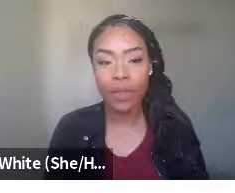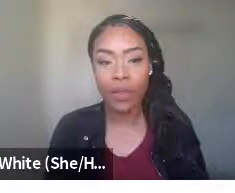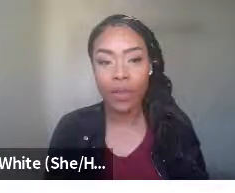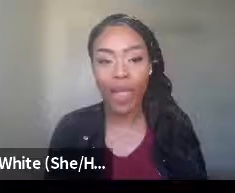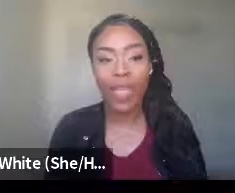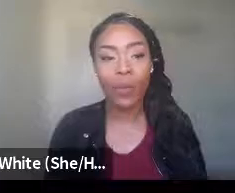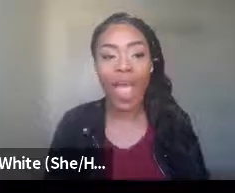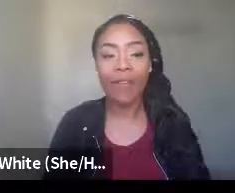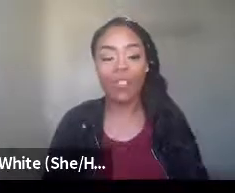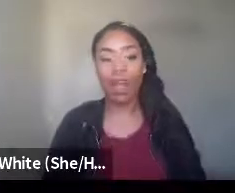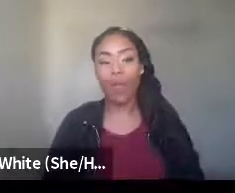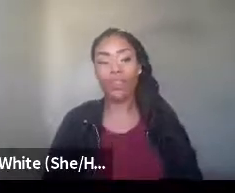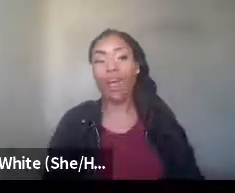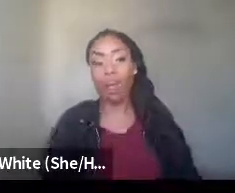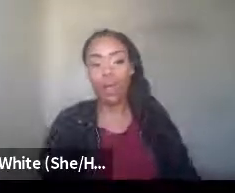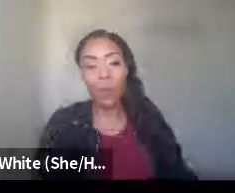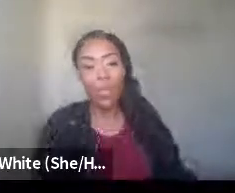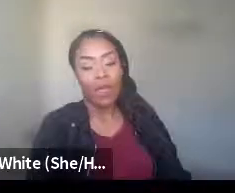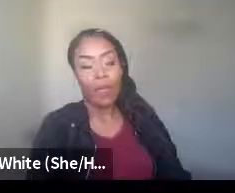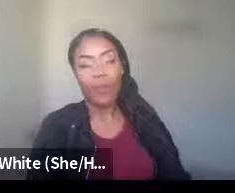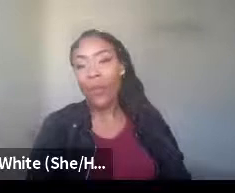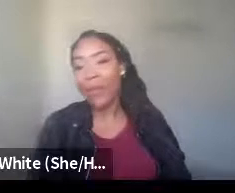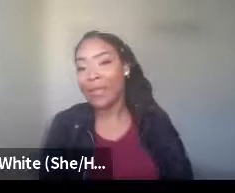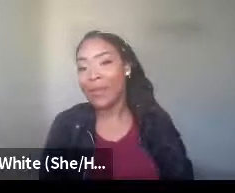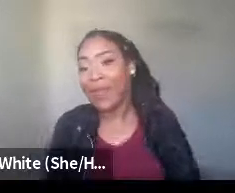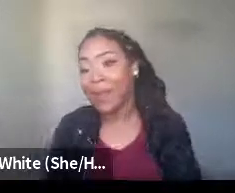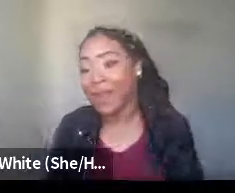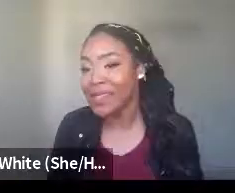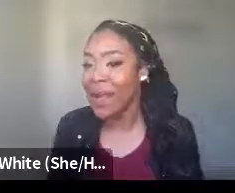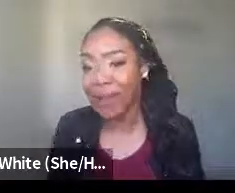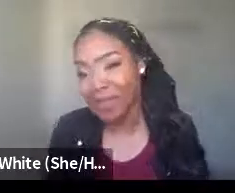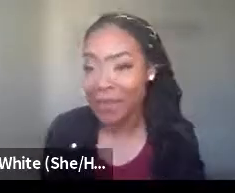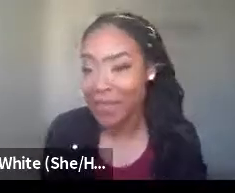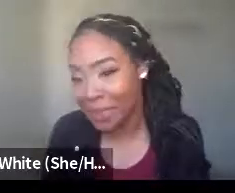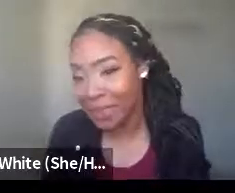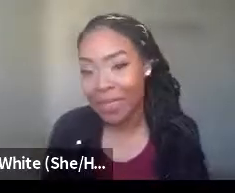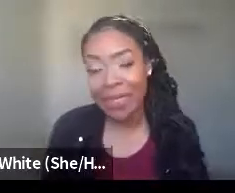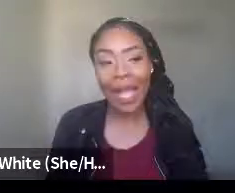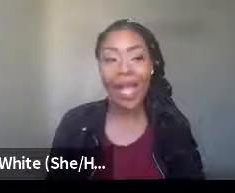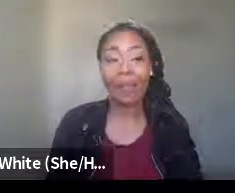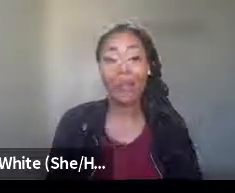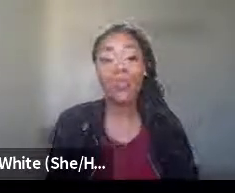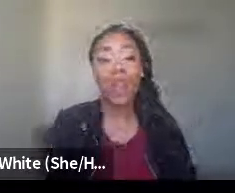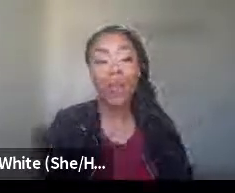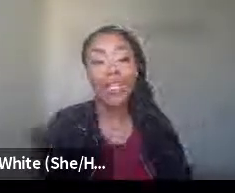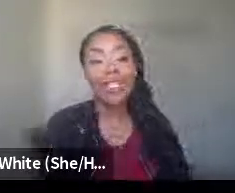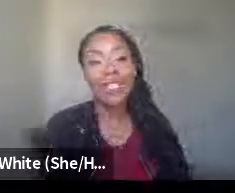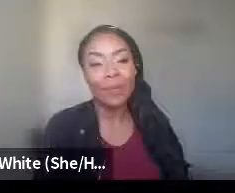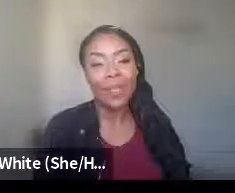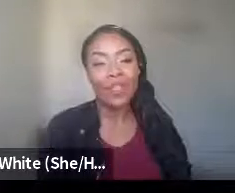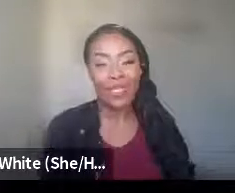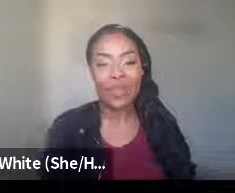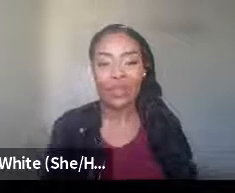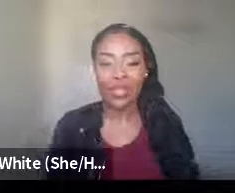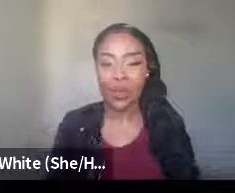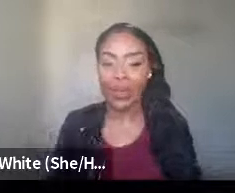Right. So and then we have to talk about trauma. Of course, I'm a therapist, and so I have to throw it in here. And trauma is a